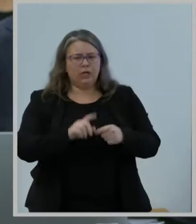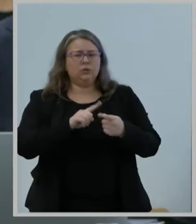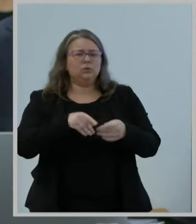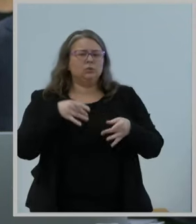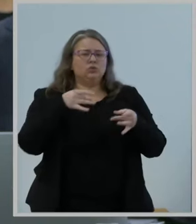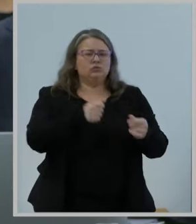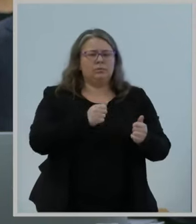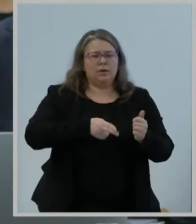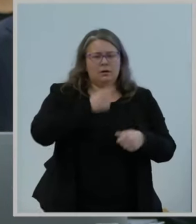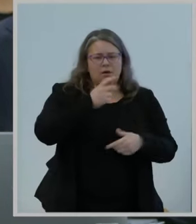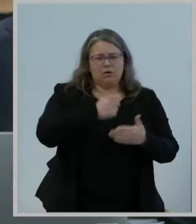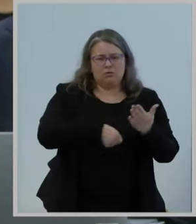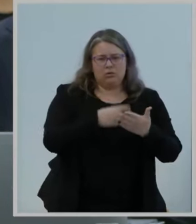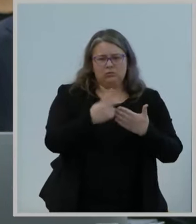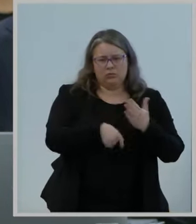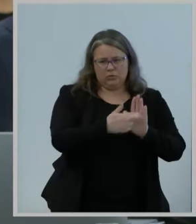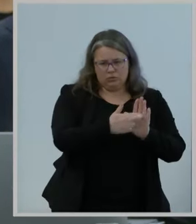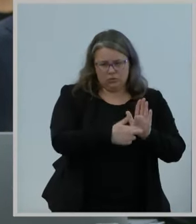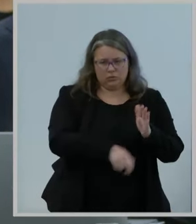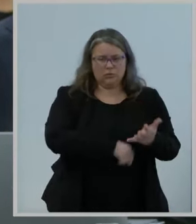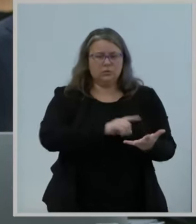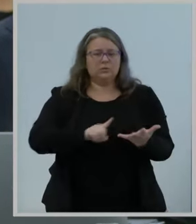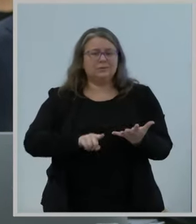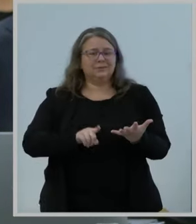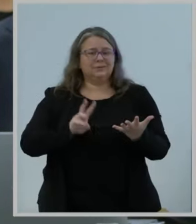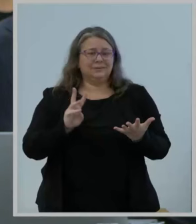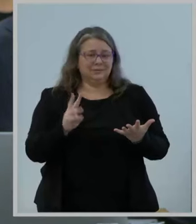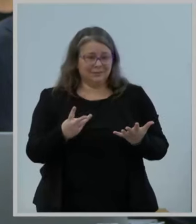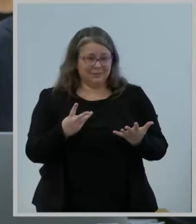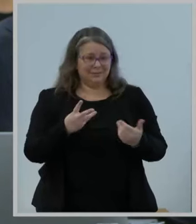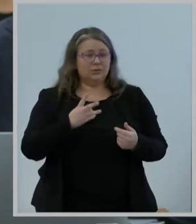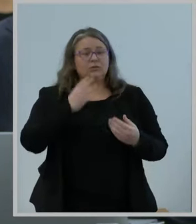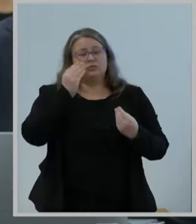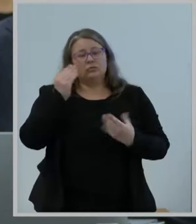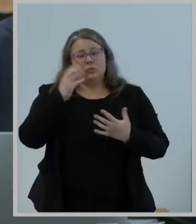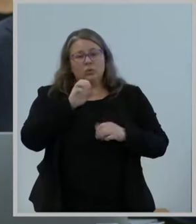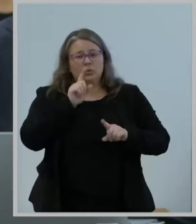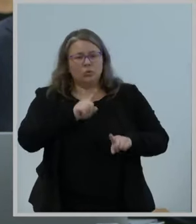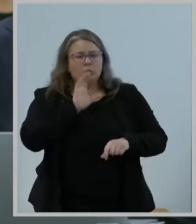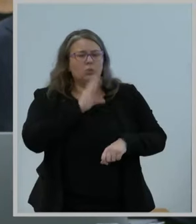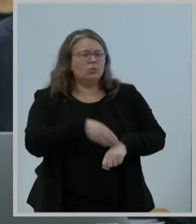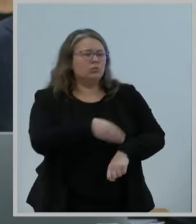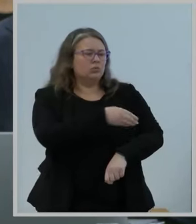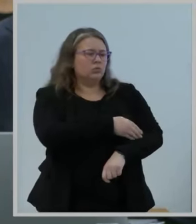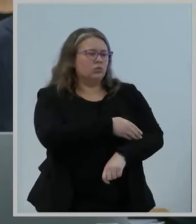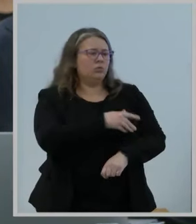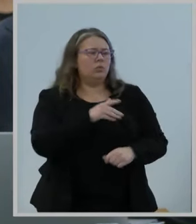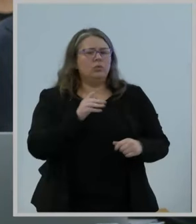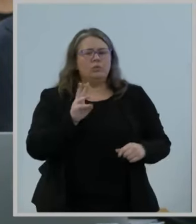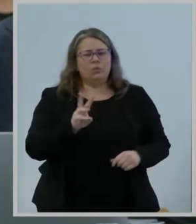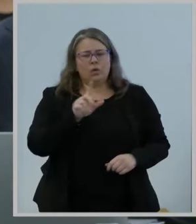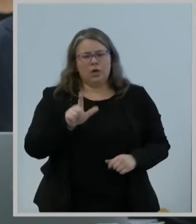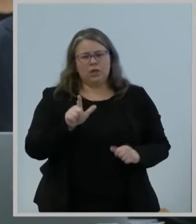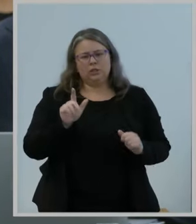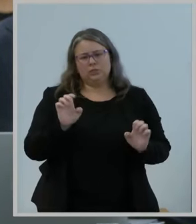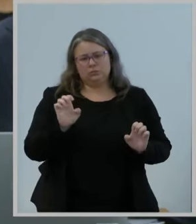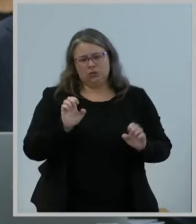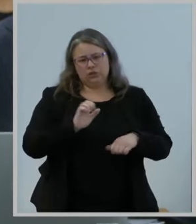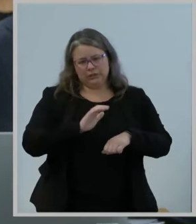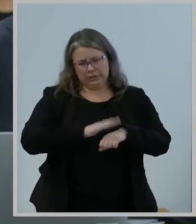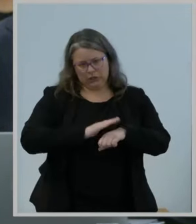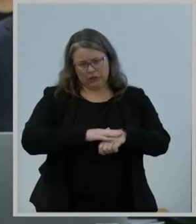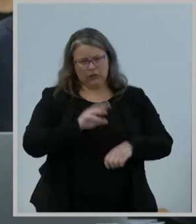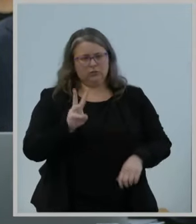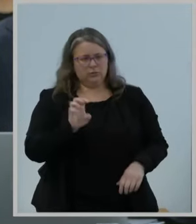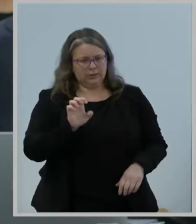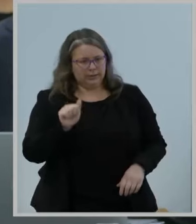Sixth, you will consider a reporting order that would improve wireless emergency alerts by making WEA messages